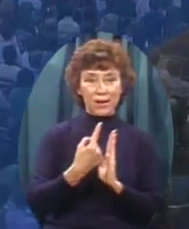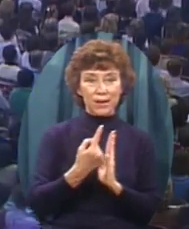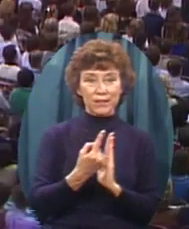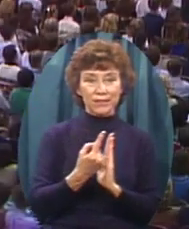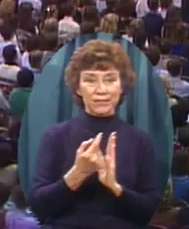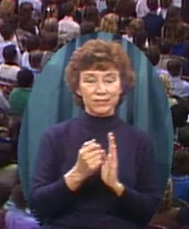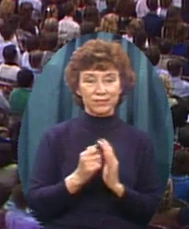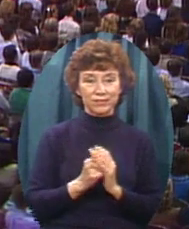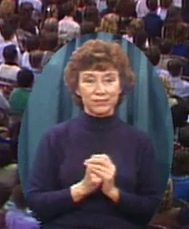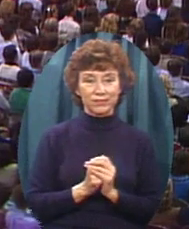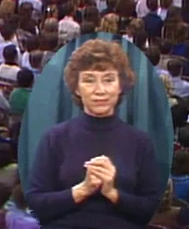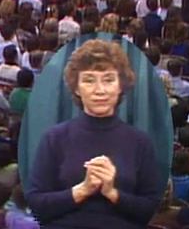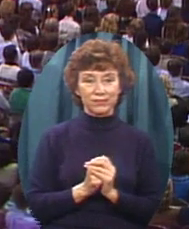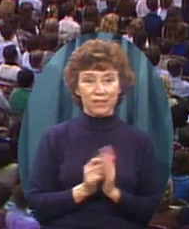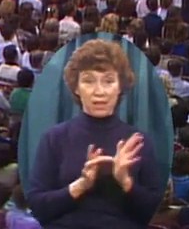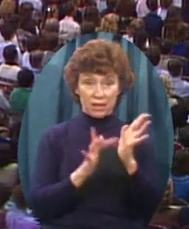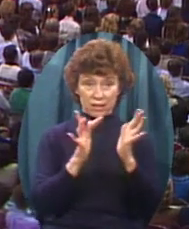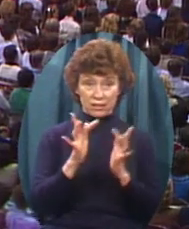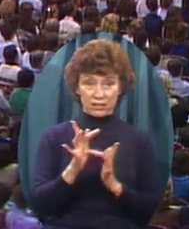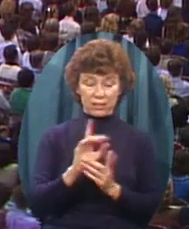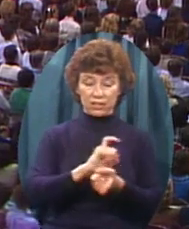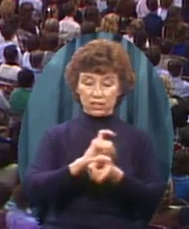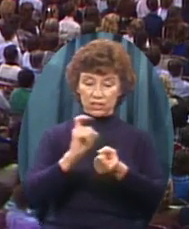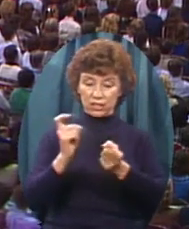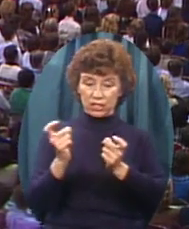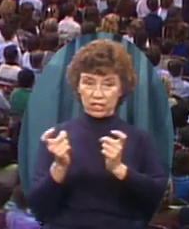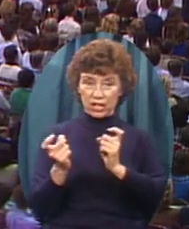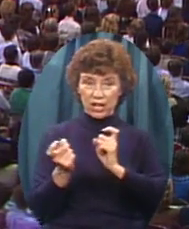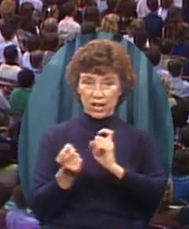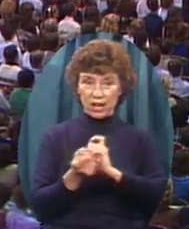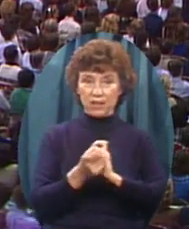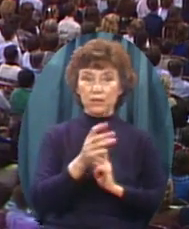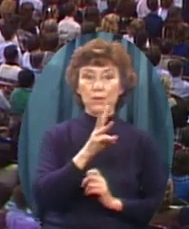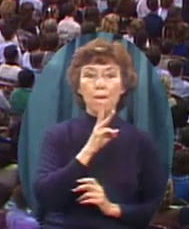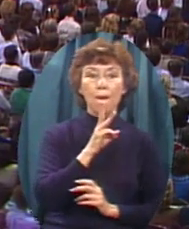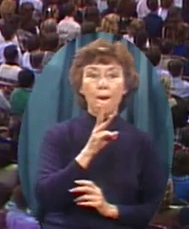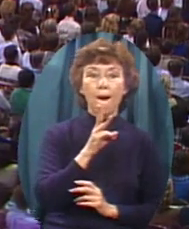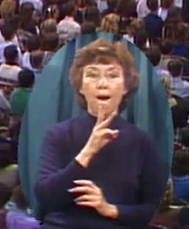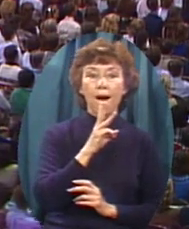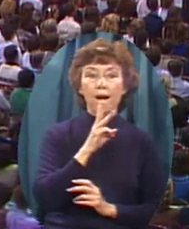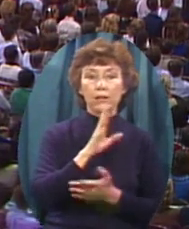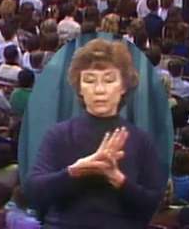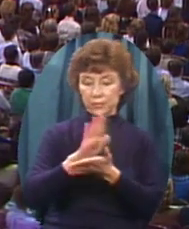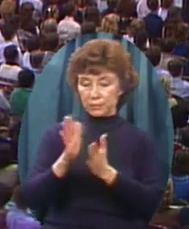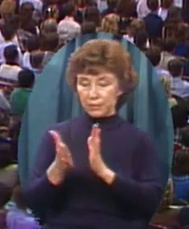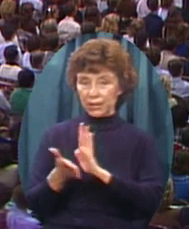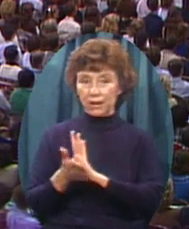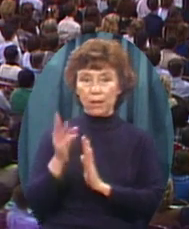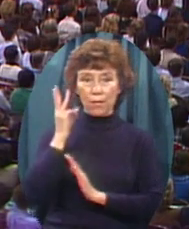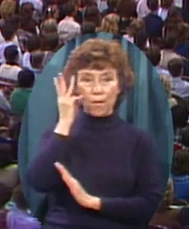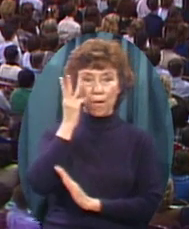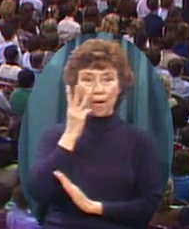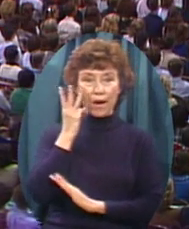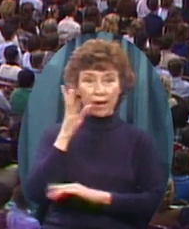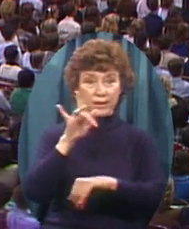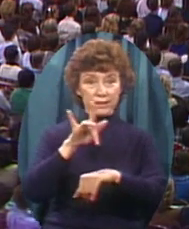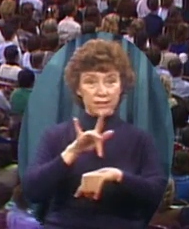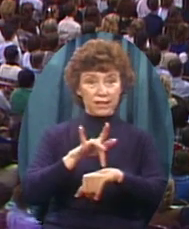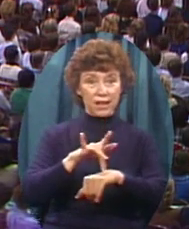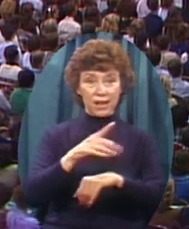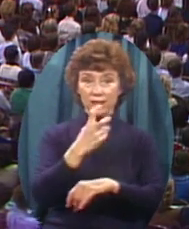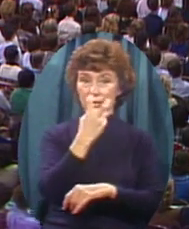He turned the water He turned the wine Touched the blind